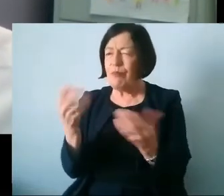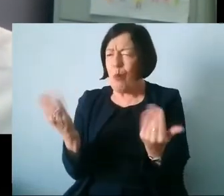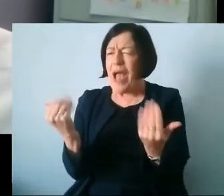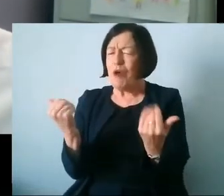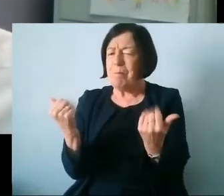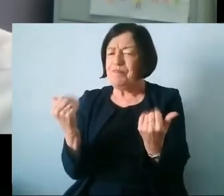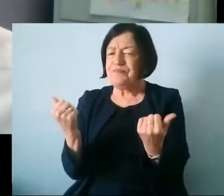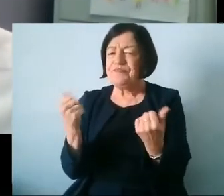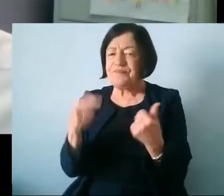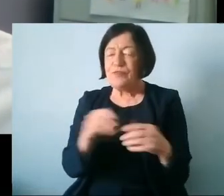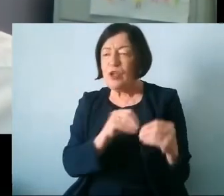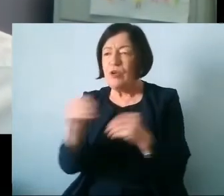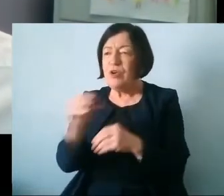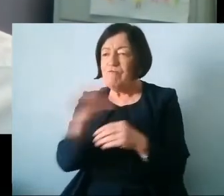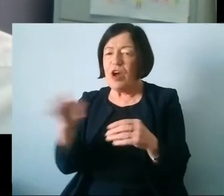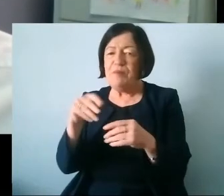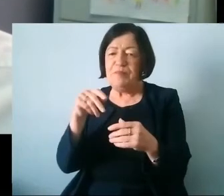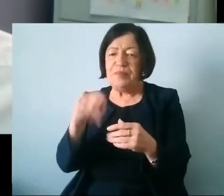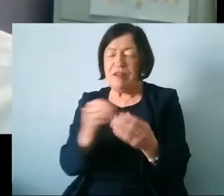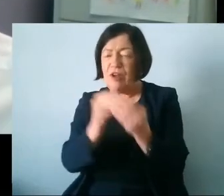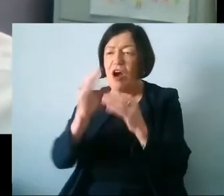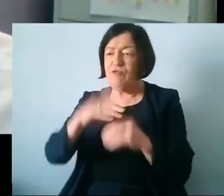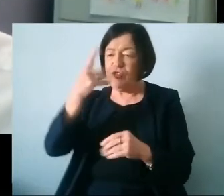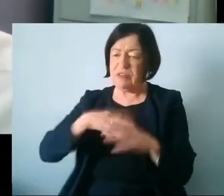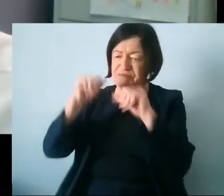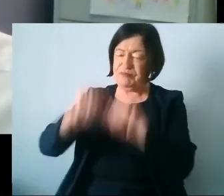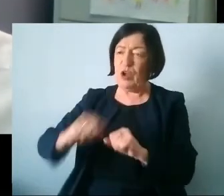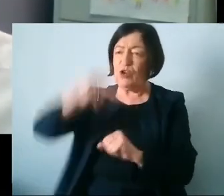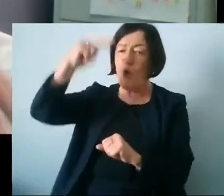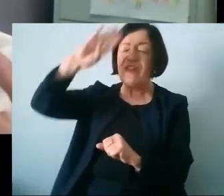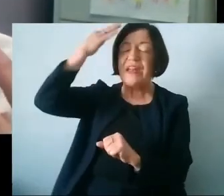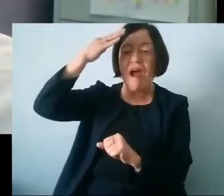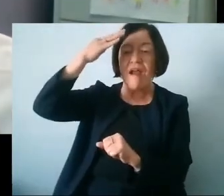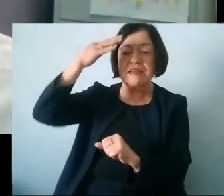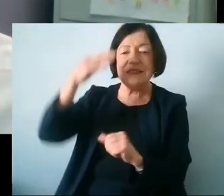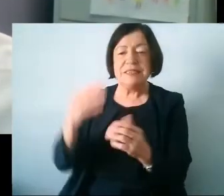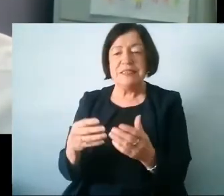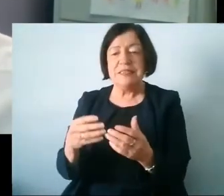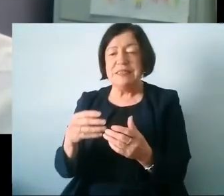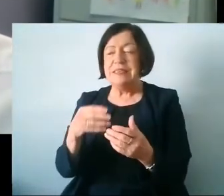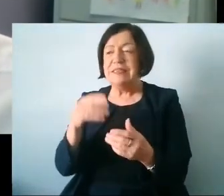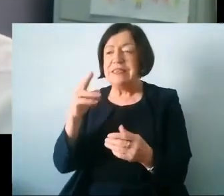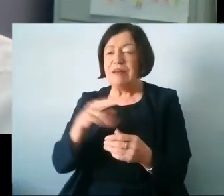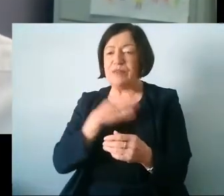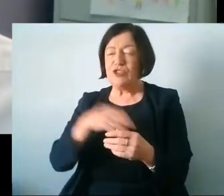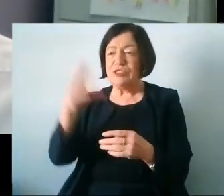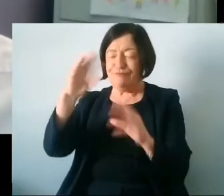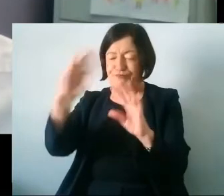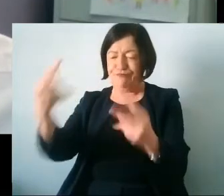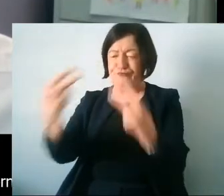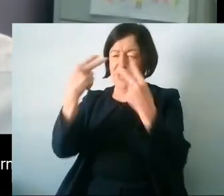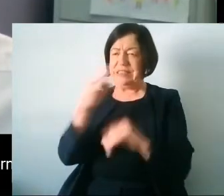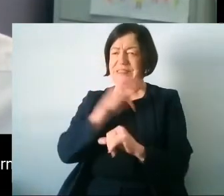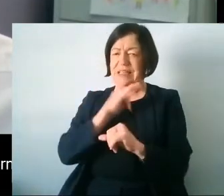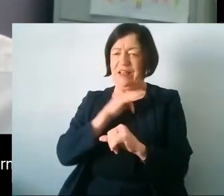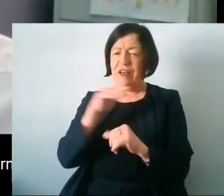move away from the parochialism I think of Northern Ireland uh which is can too often be inward looking and yes we've got